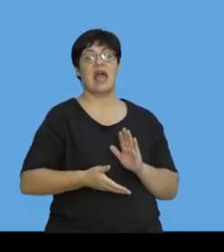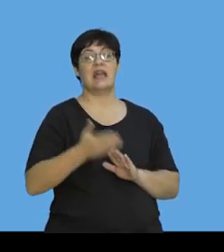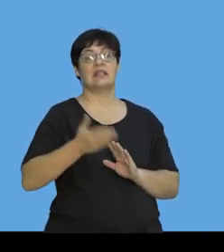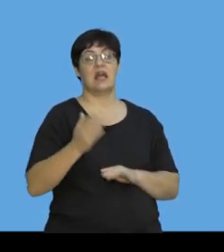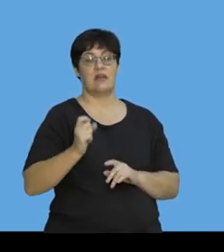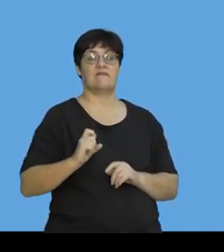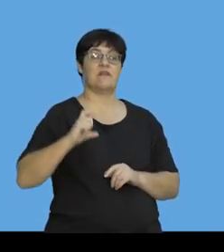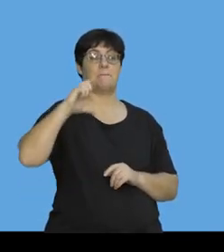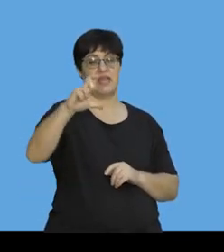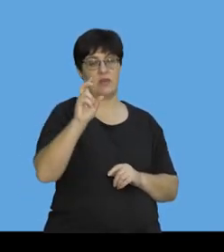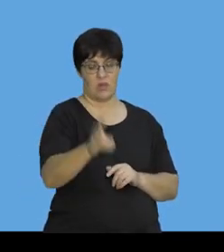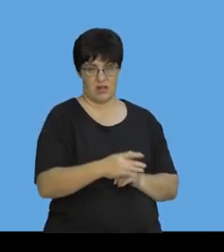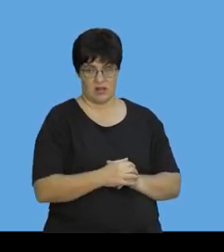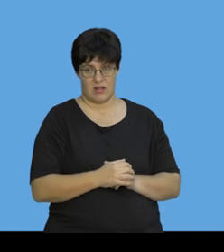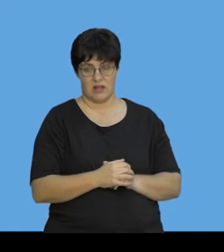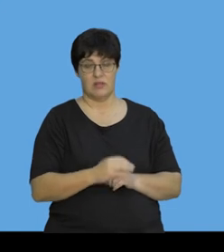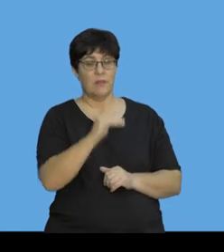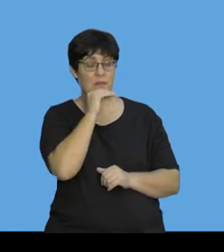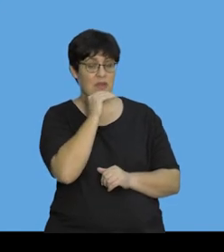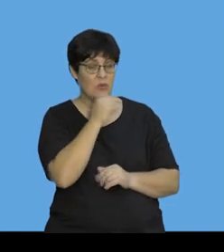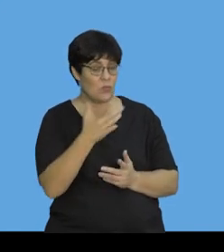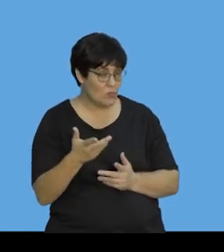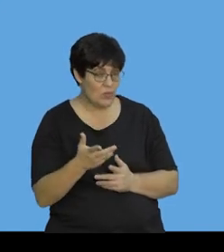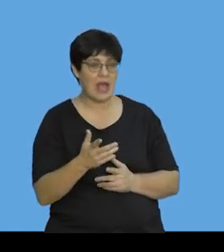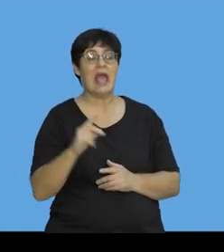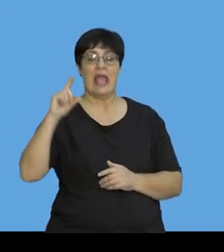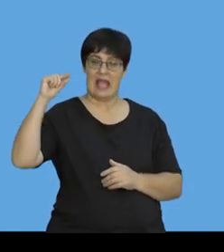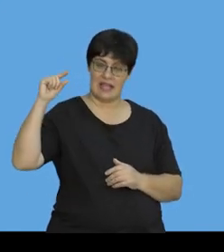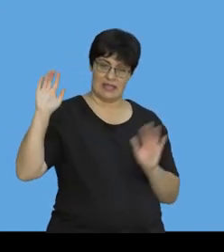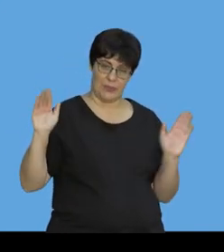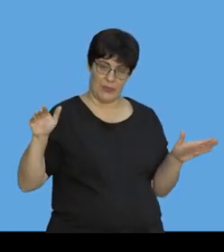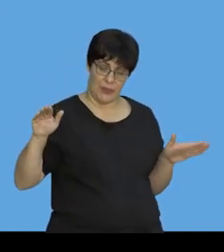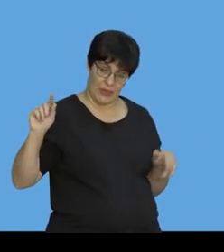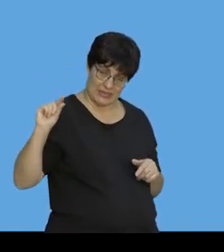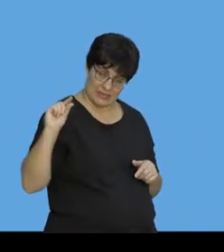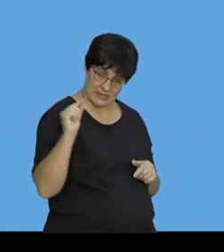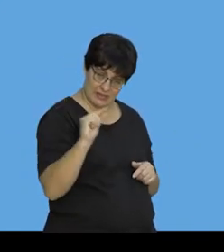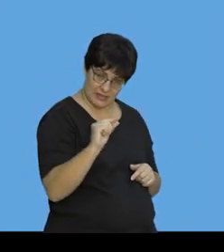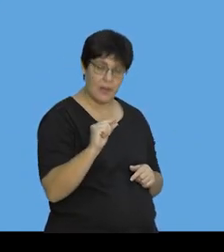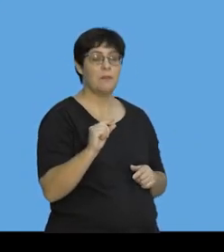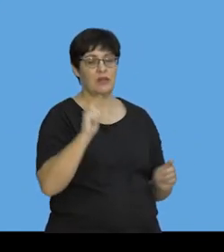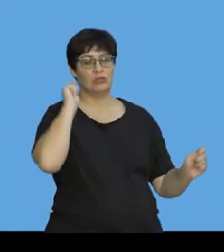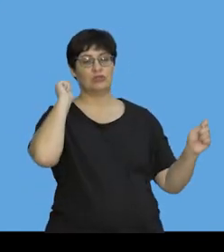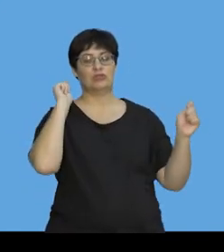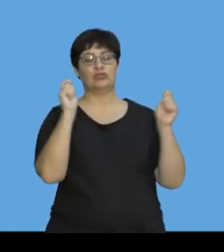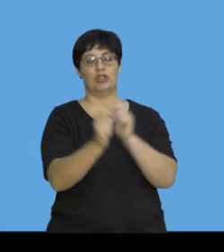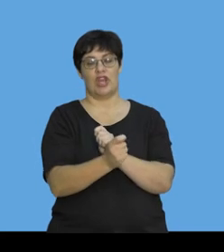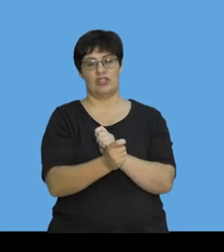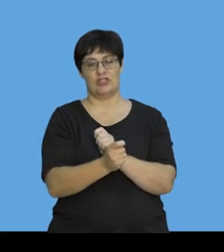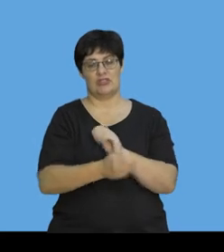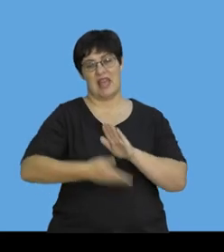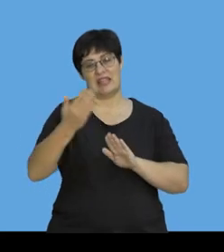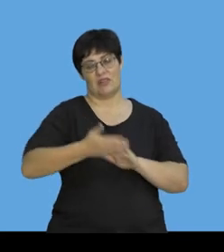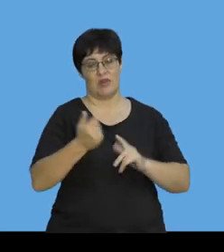acceleration is going to be very big. So the insect has the bigger